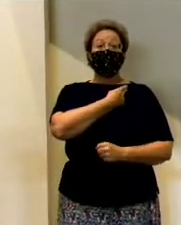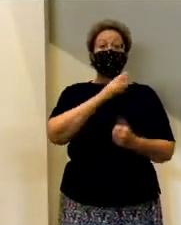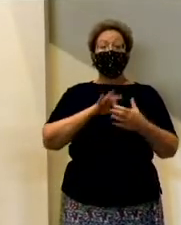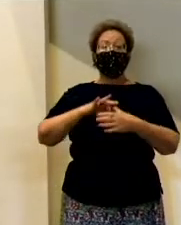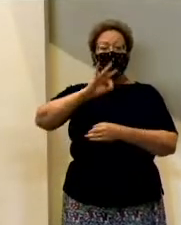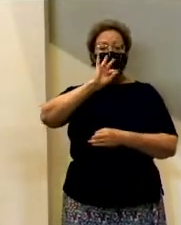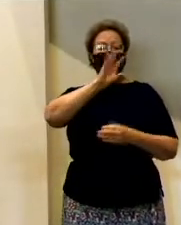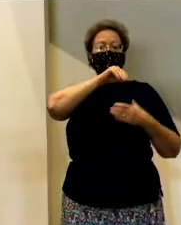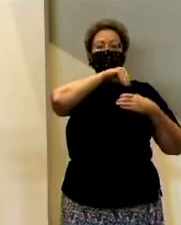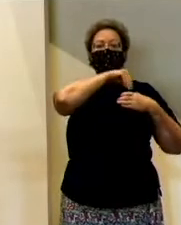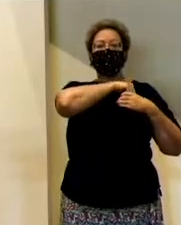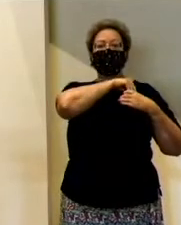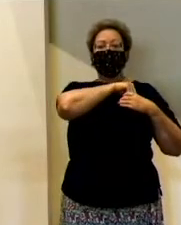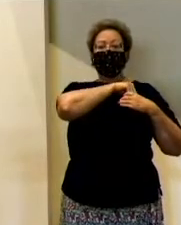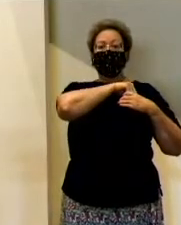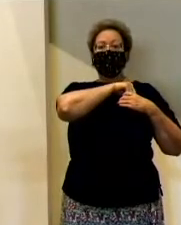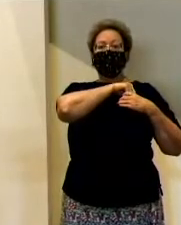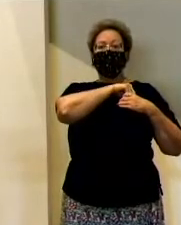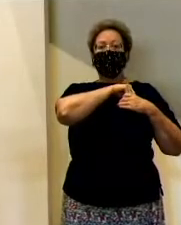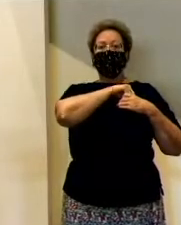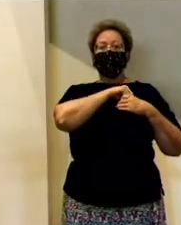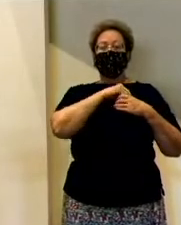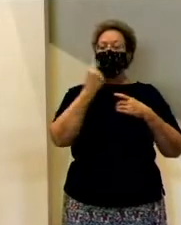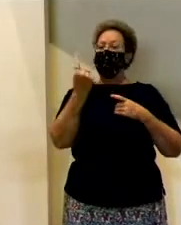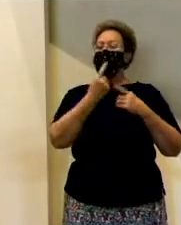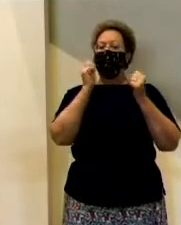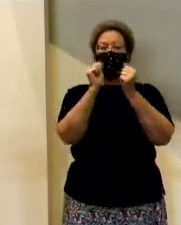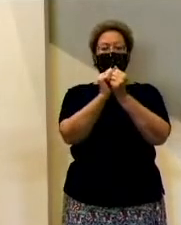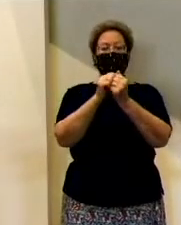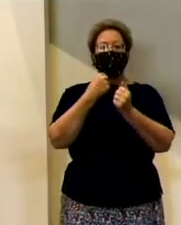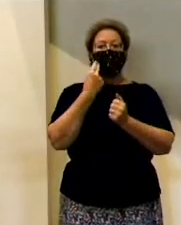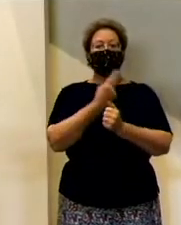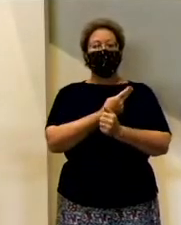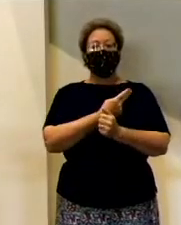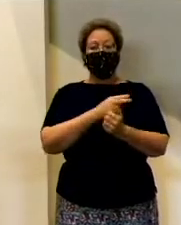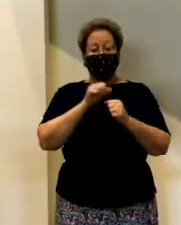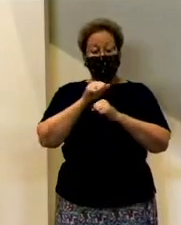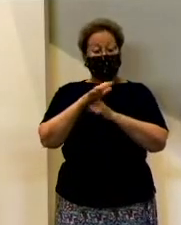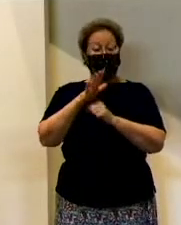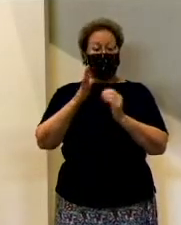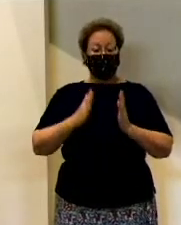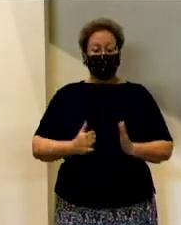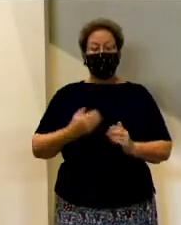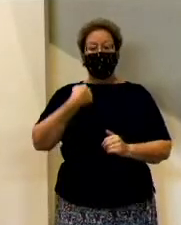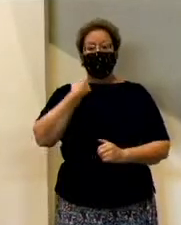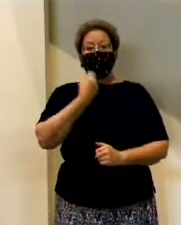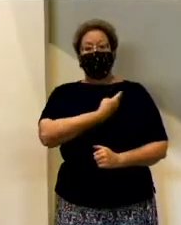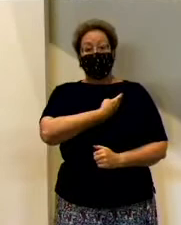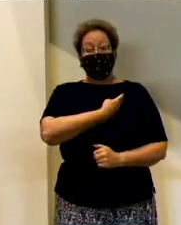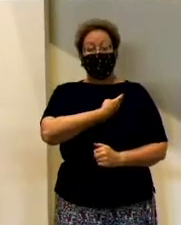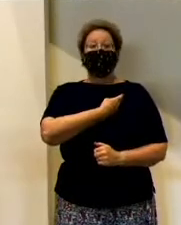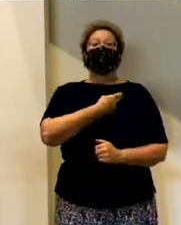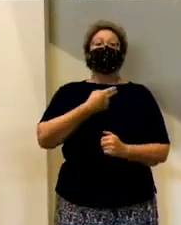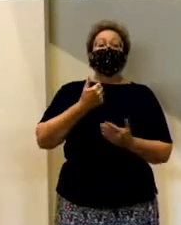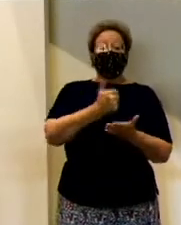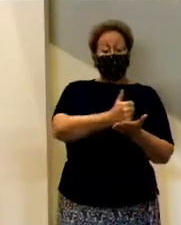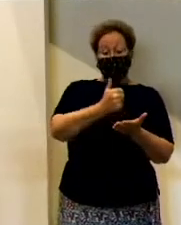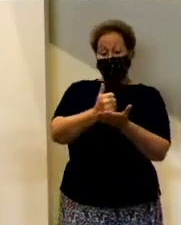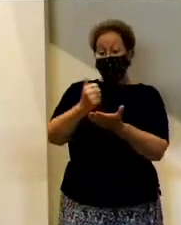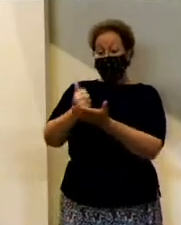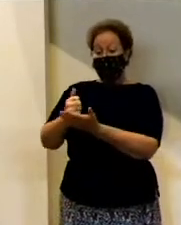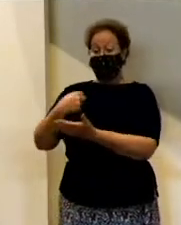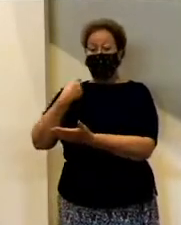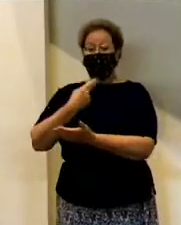in us. So we have a constant companion, a constant counselor, a constant comforter, helping us